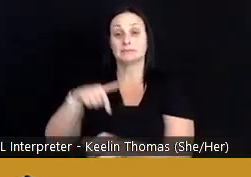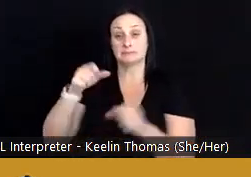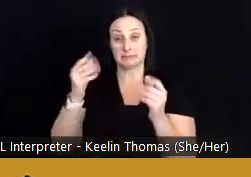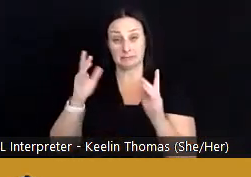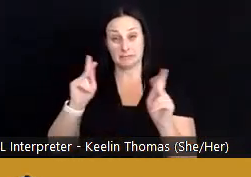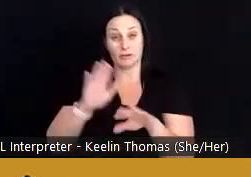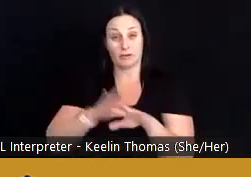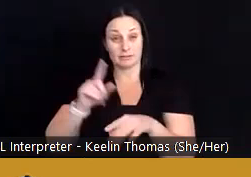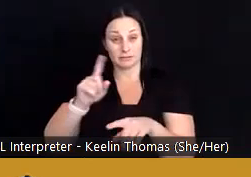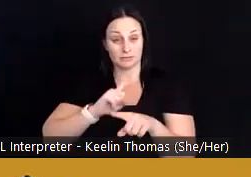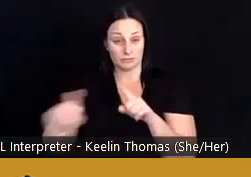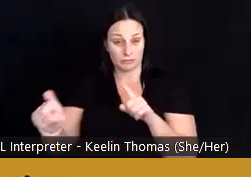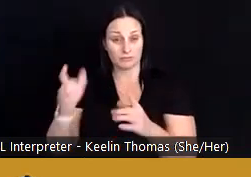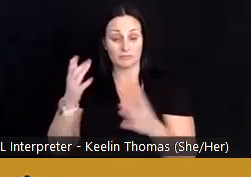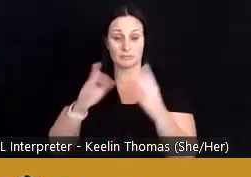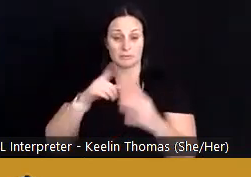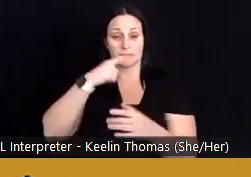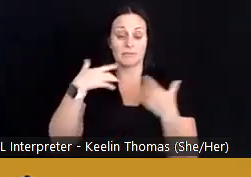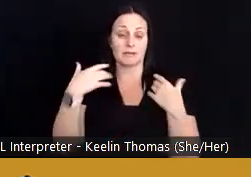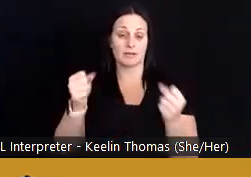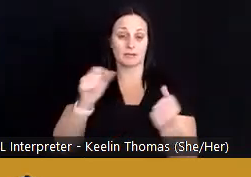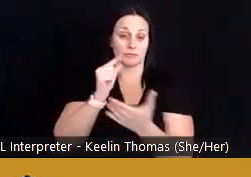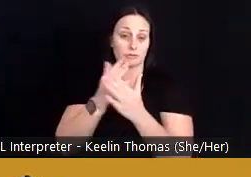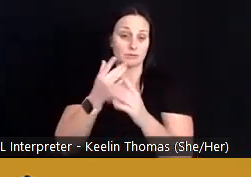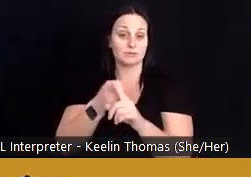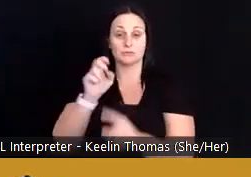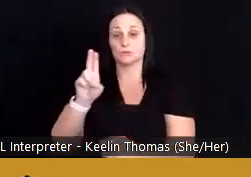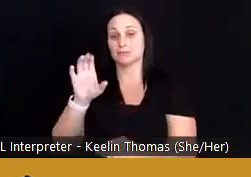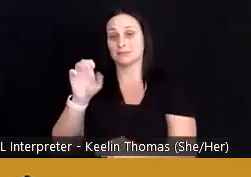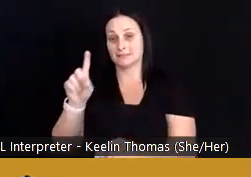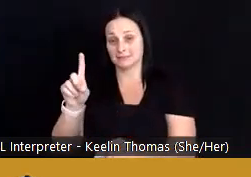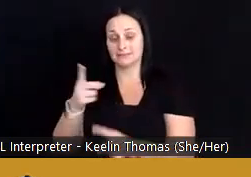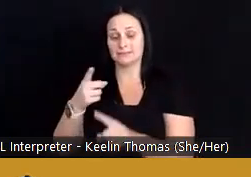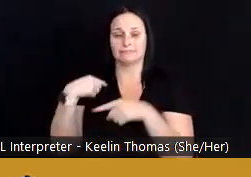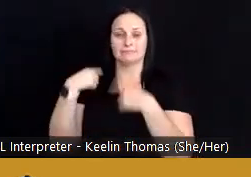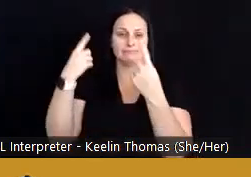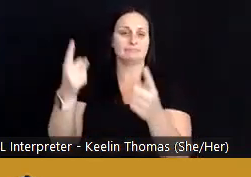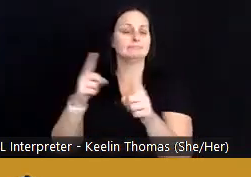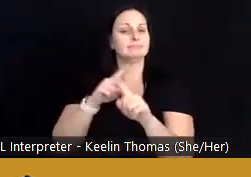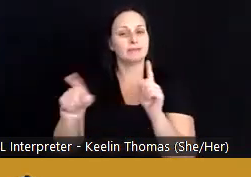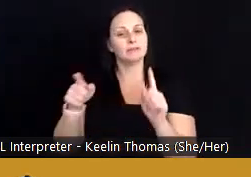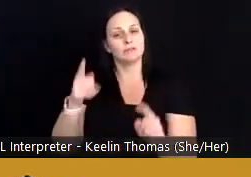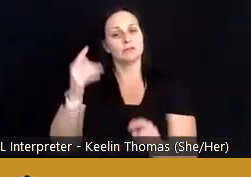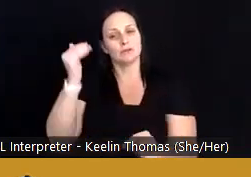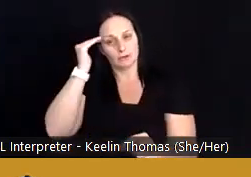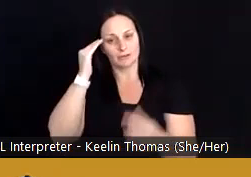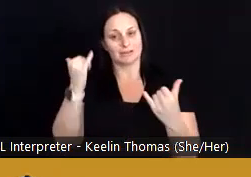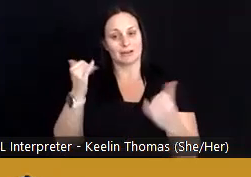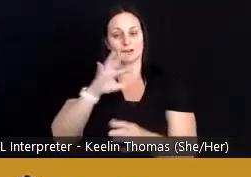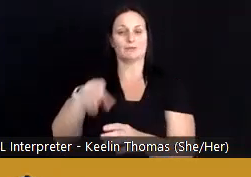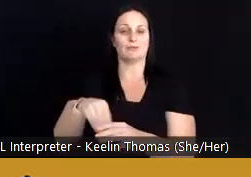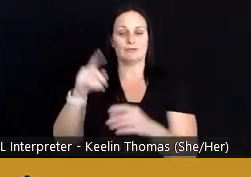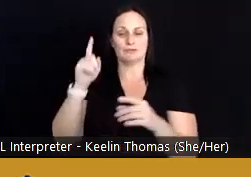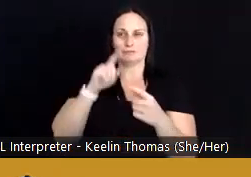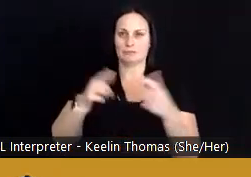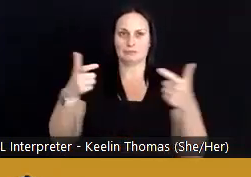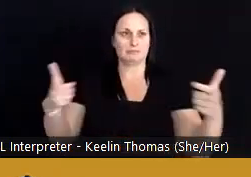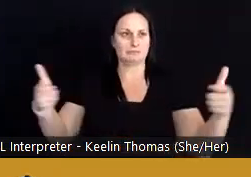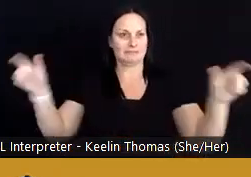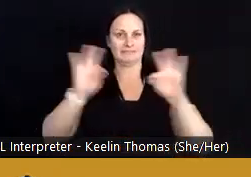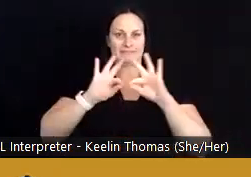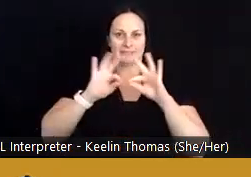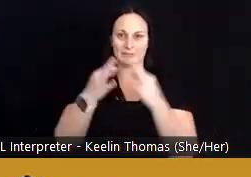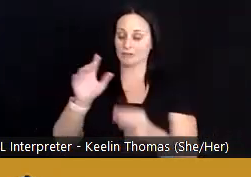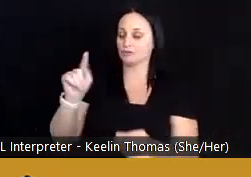actually be public health graduates from UC San Diego over the years, but you are aware that you're now a part of a larger family, a